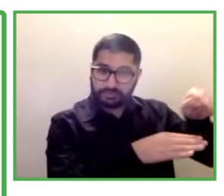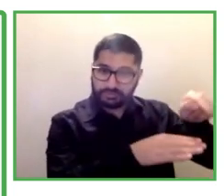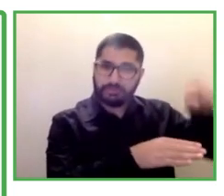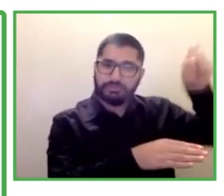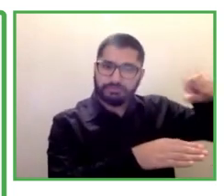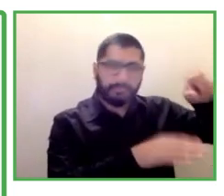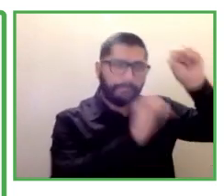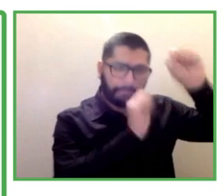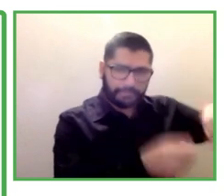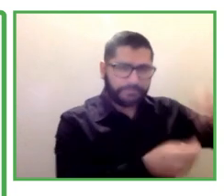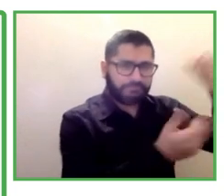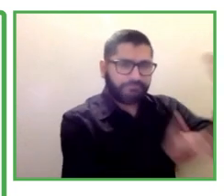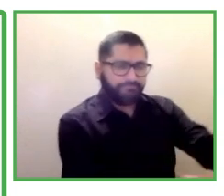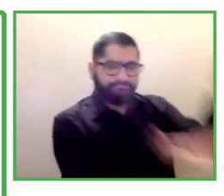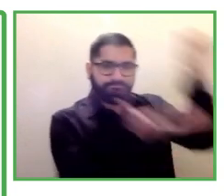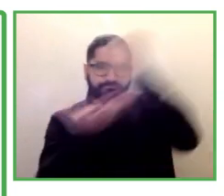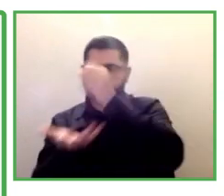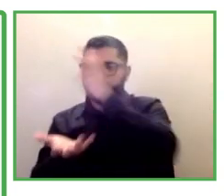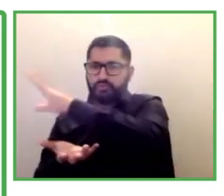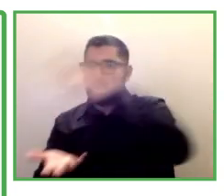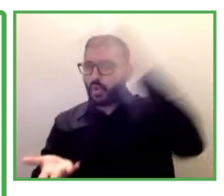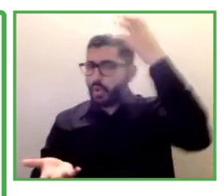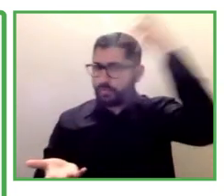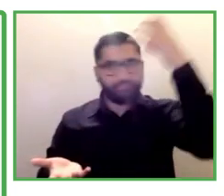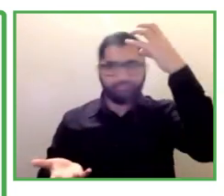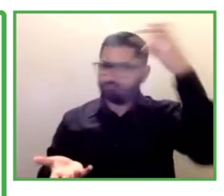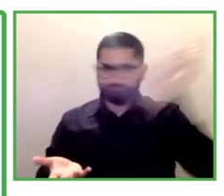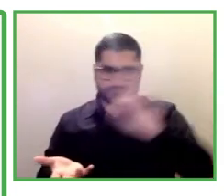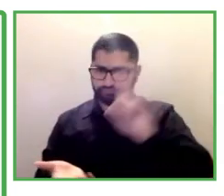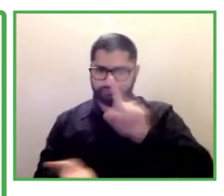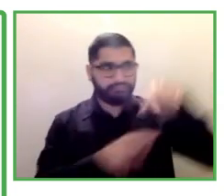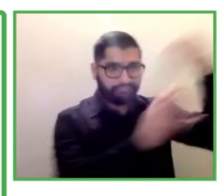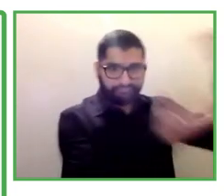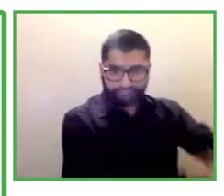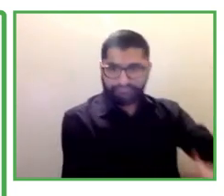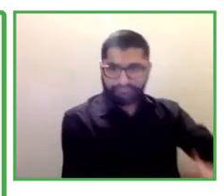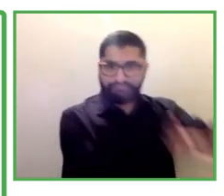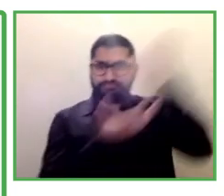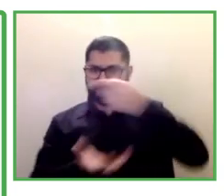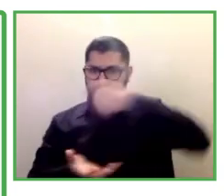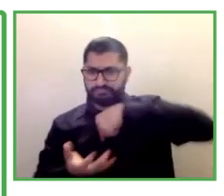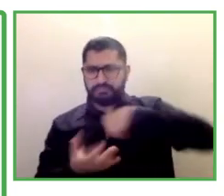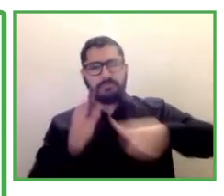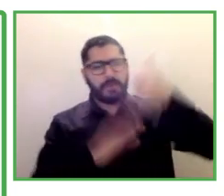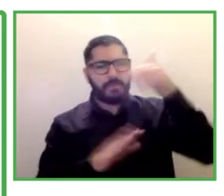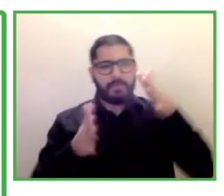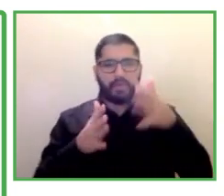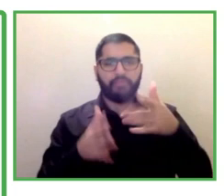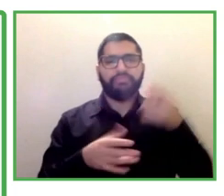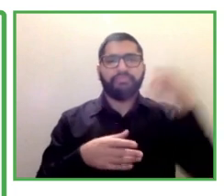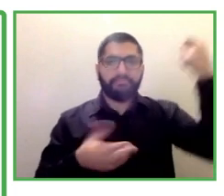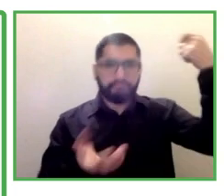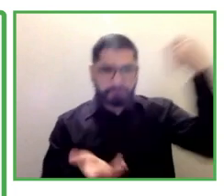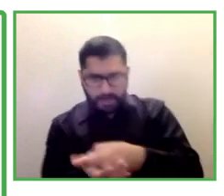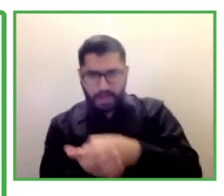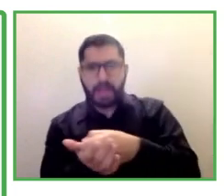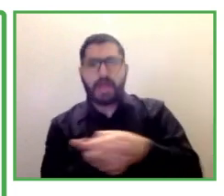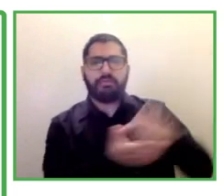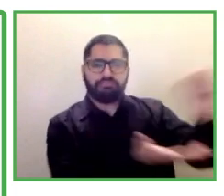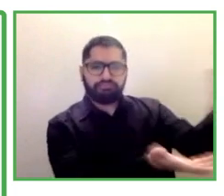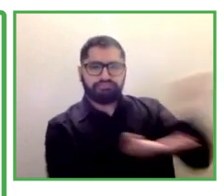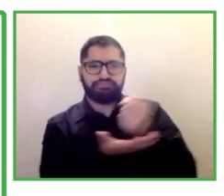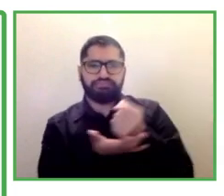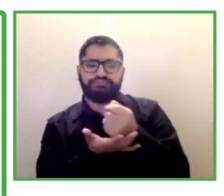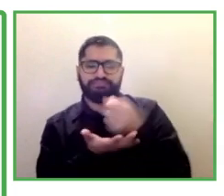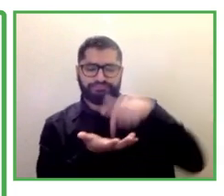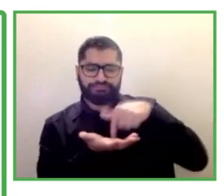thousand us dollars per intern appointed because they see the value in diversity and they see the opportunity for their staff to actually learn how to